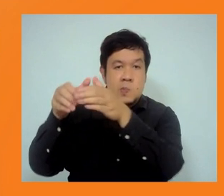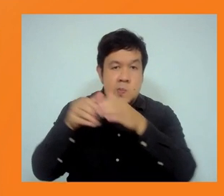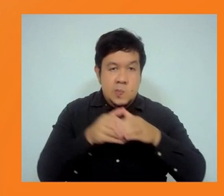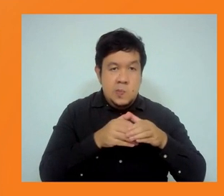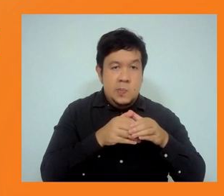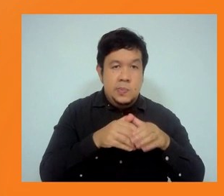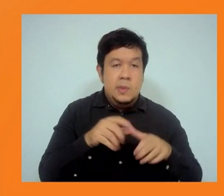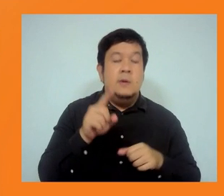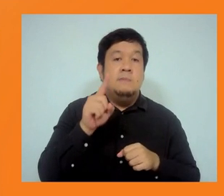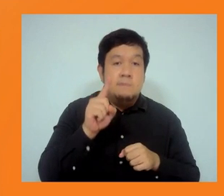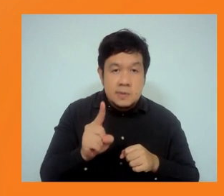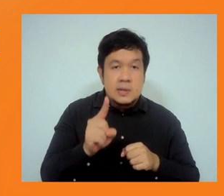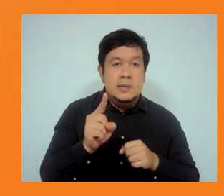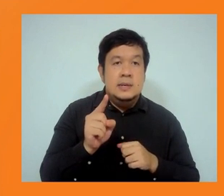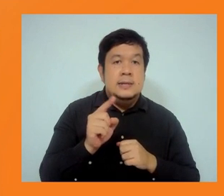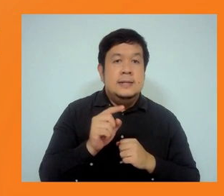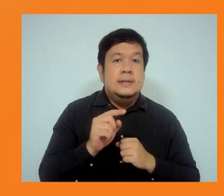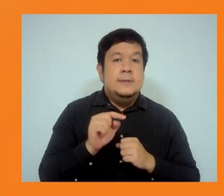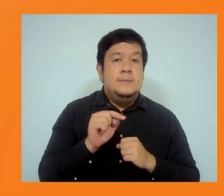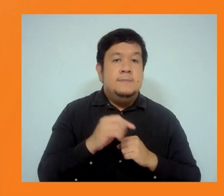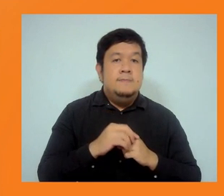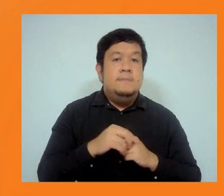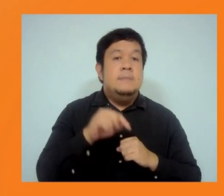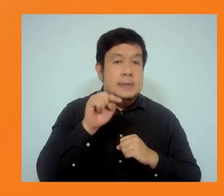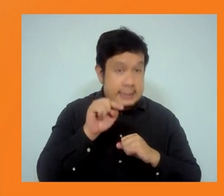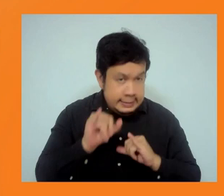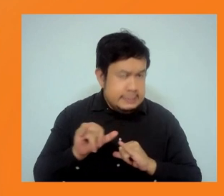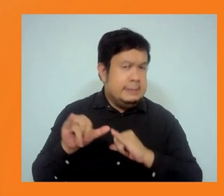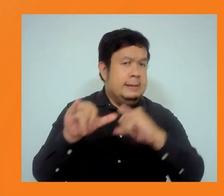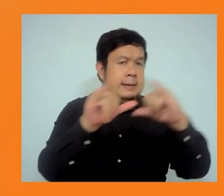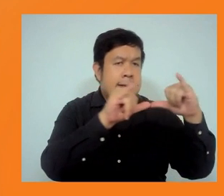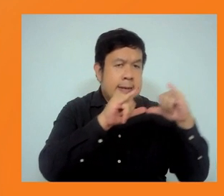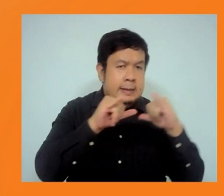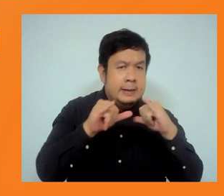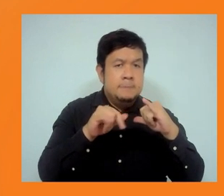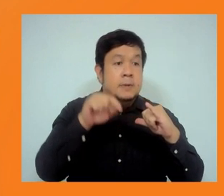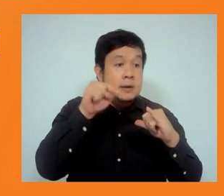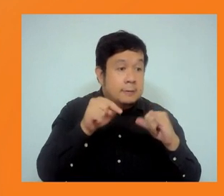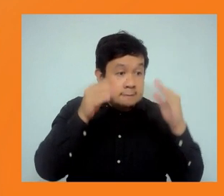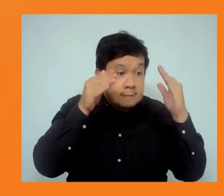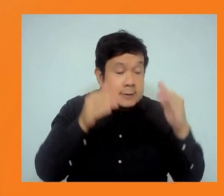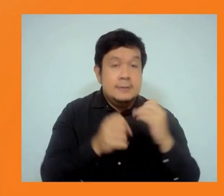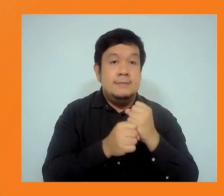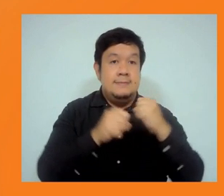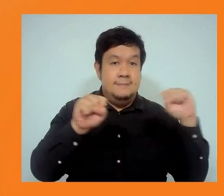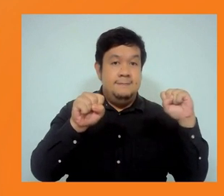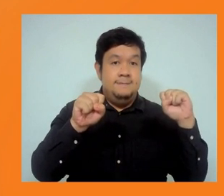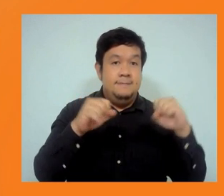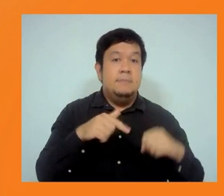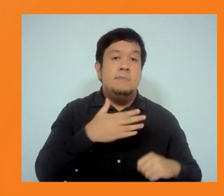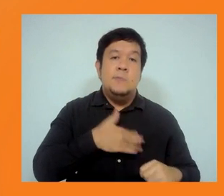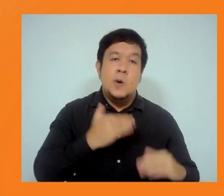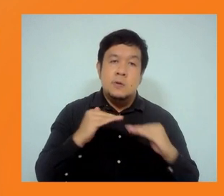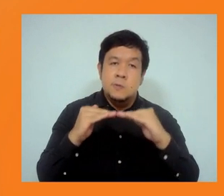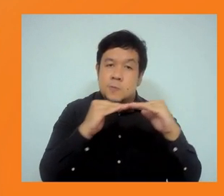standards, as well as focus on safe, fair, and equitable working conditions, and with grievance for address